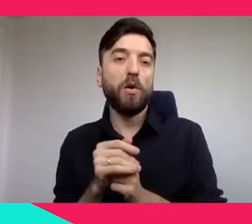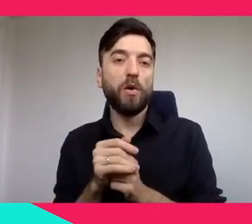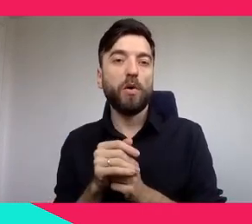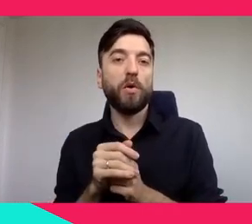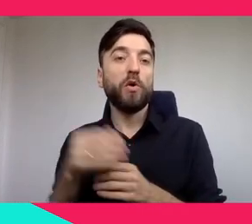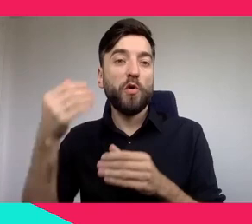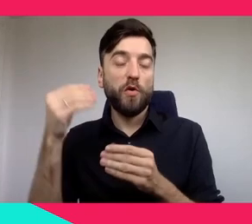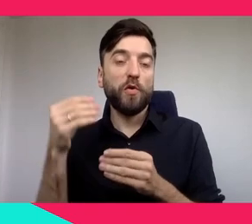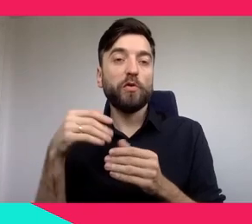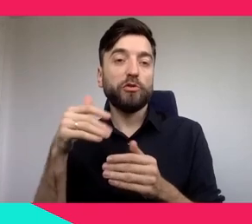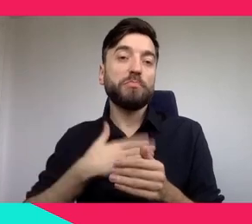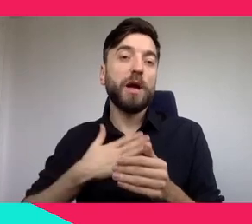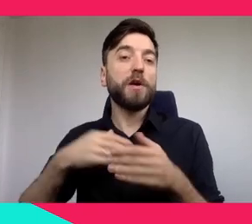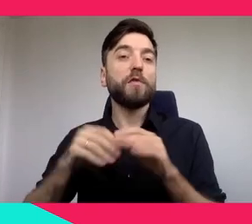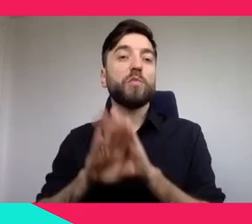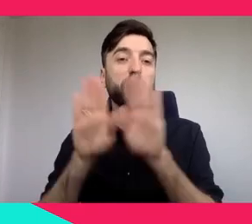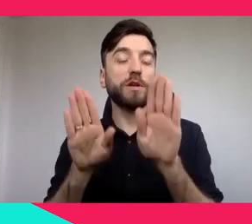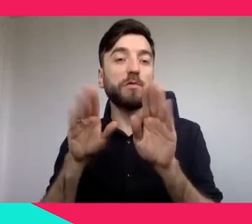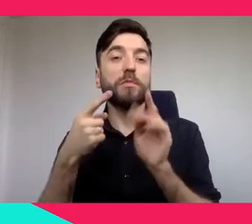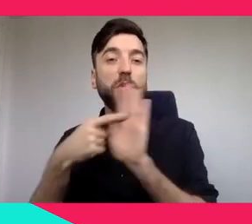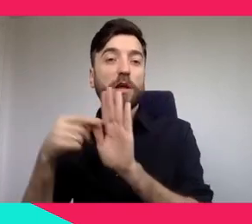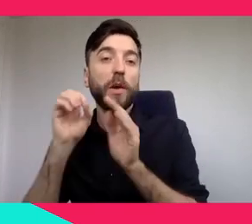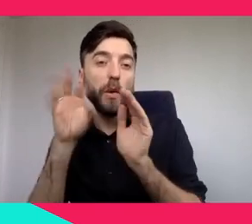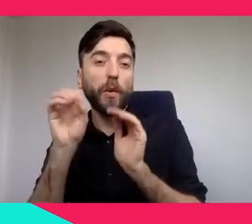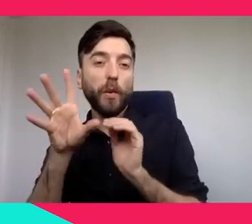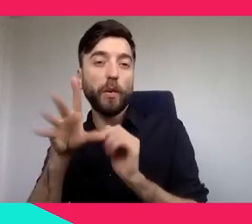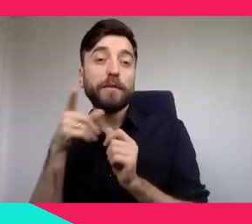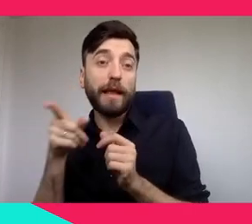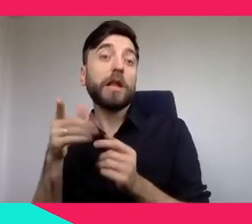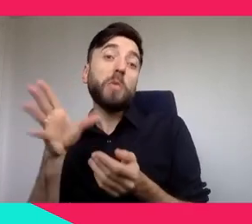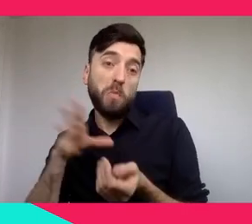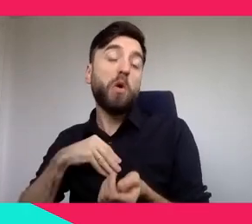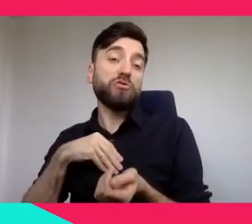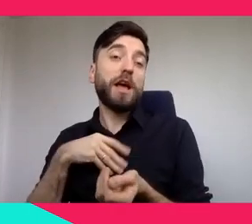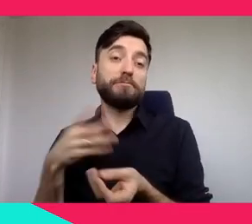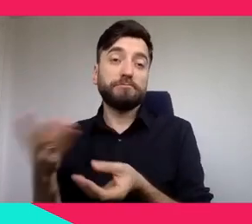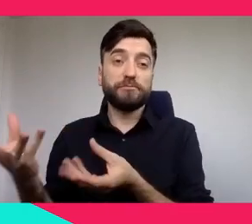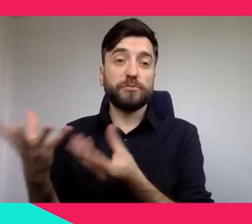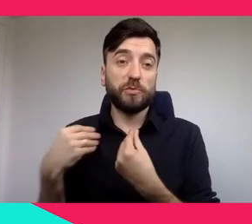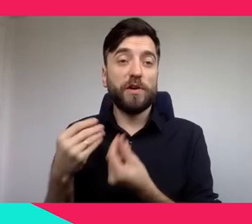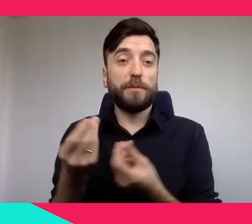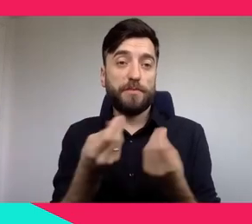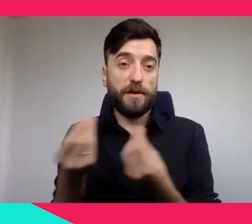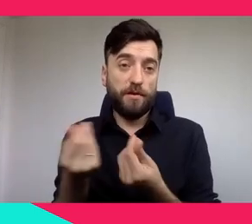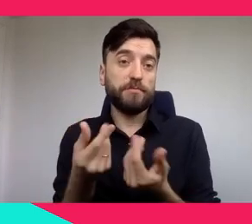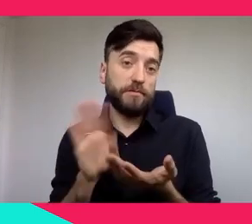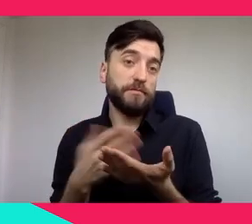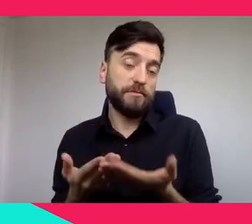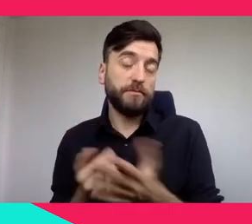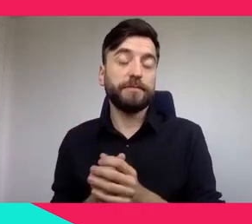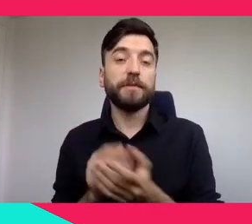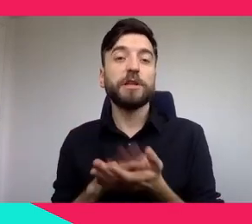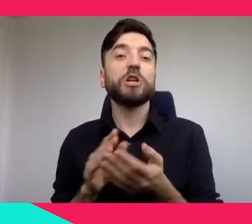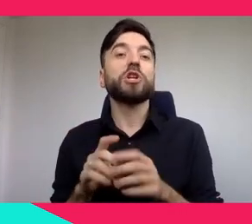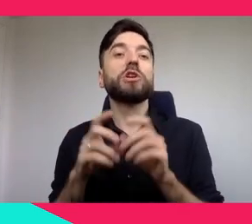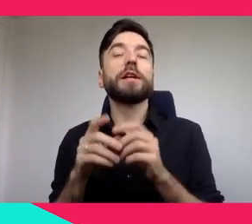It be seen as a temporary exhibition with a dedicated ticketing and something that can